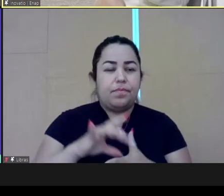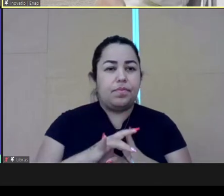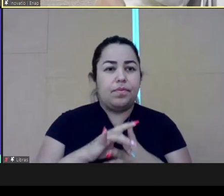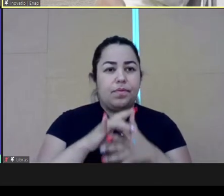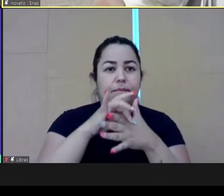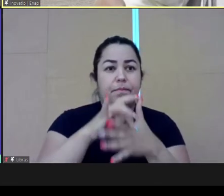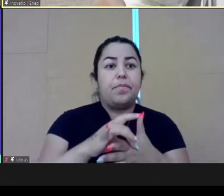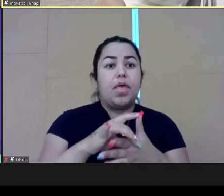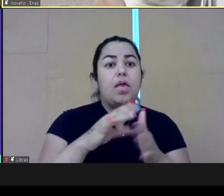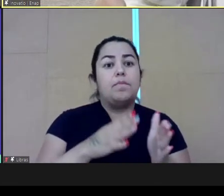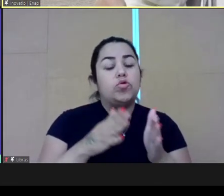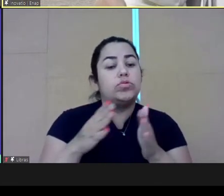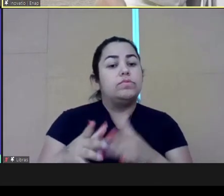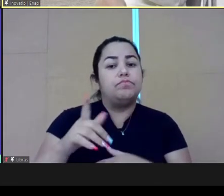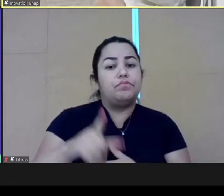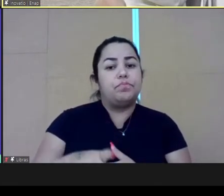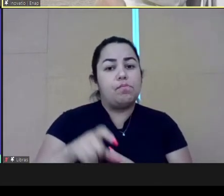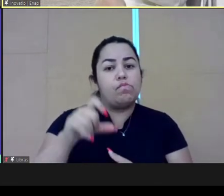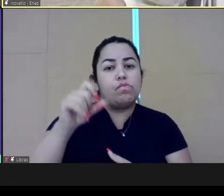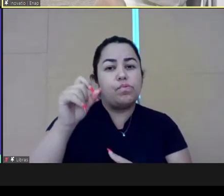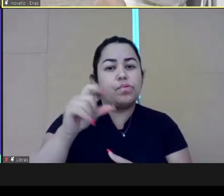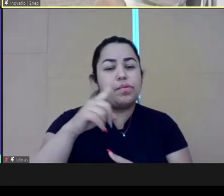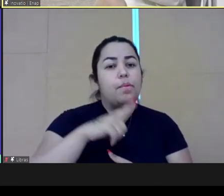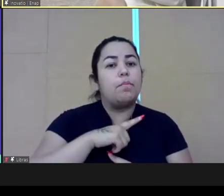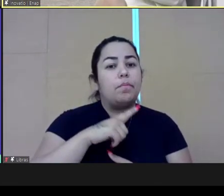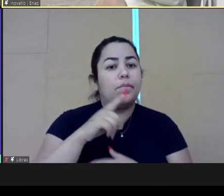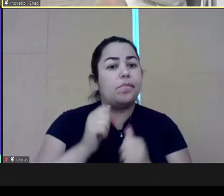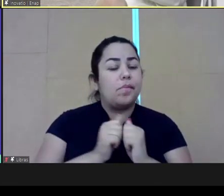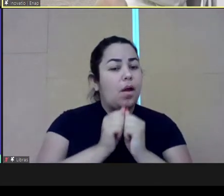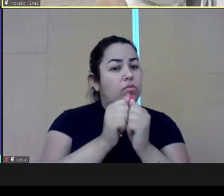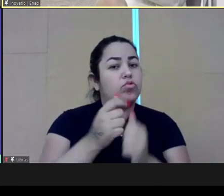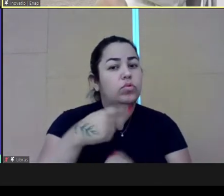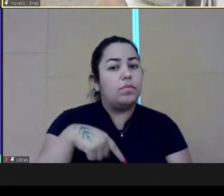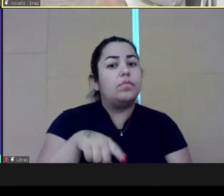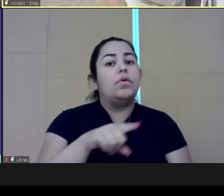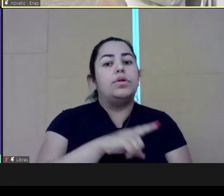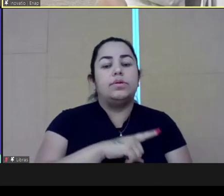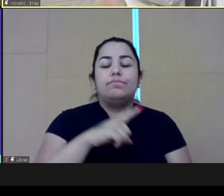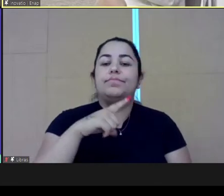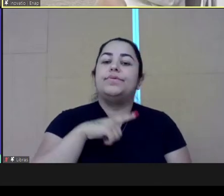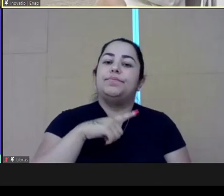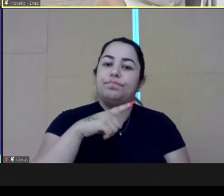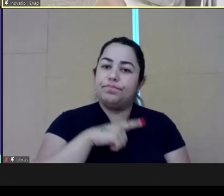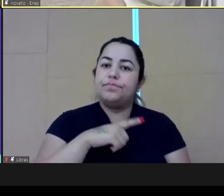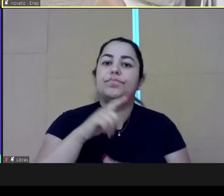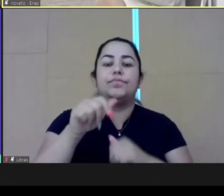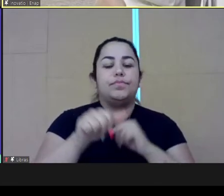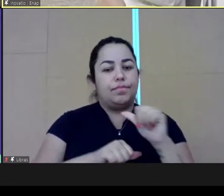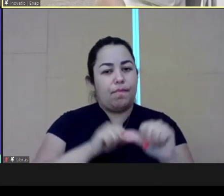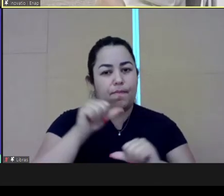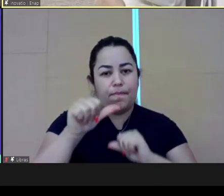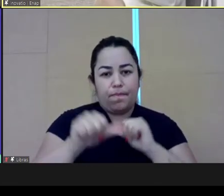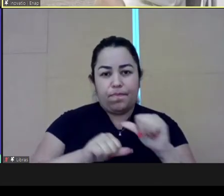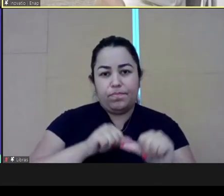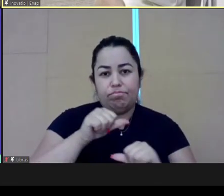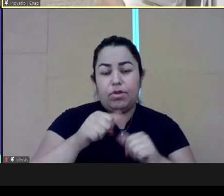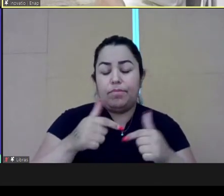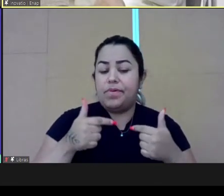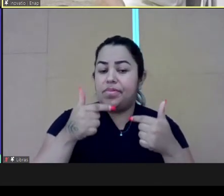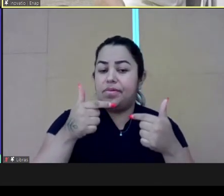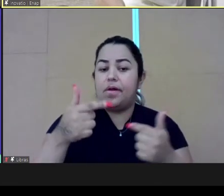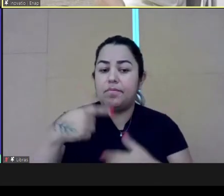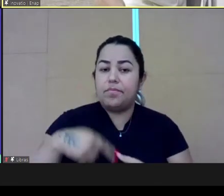leadership that went through the selective process they are with us. There is a lot of change,